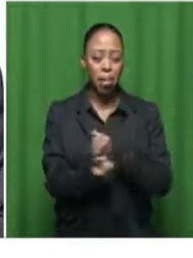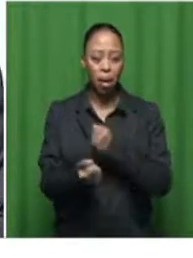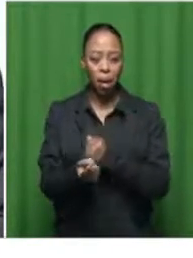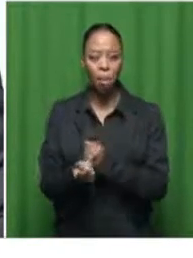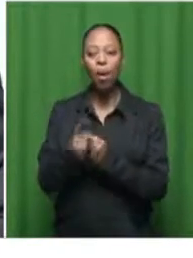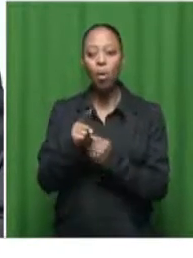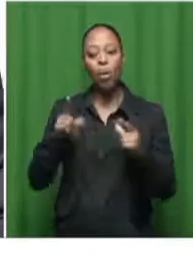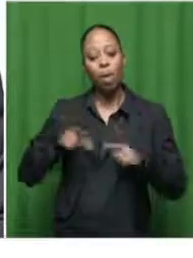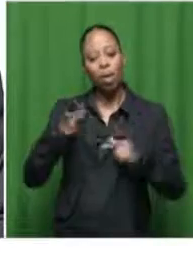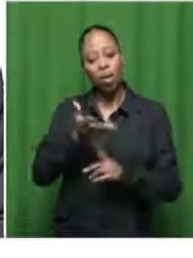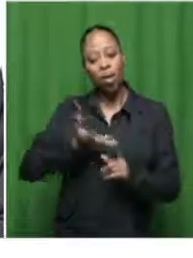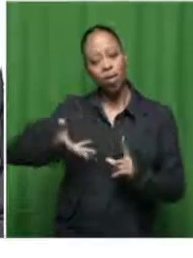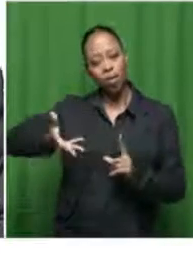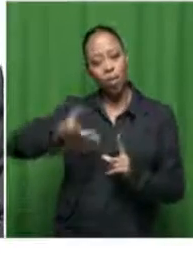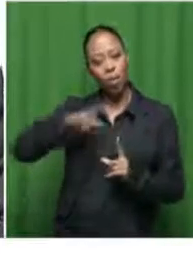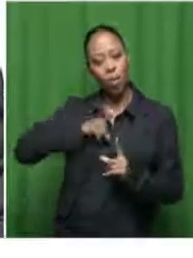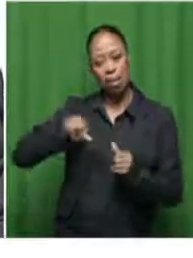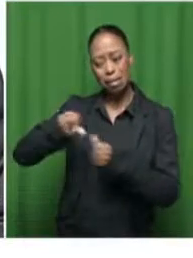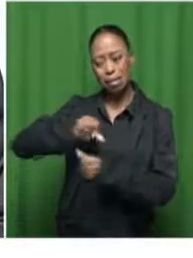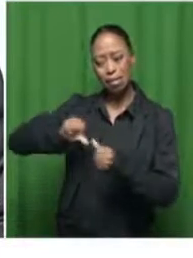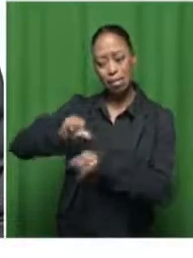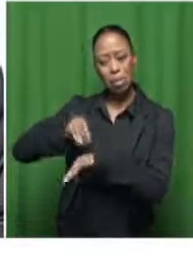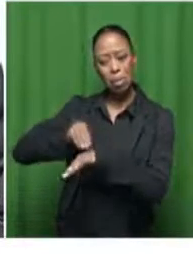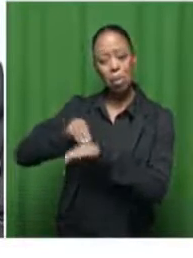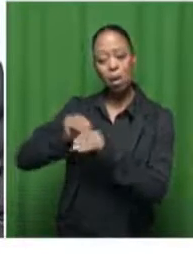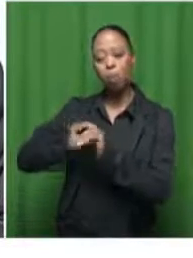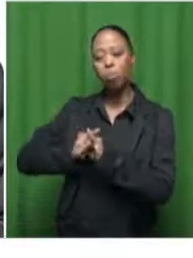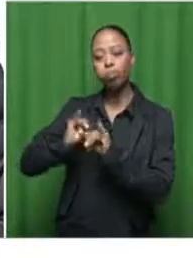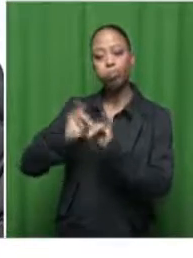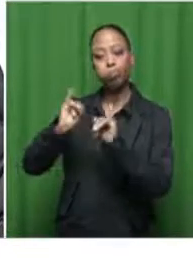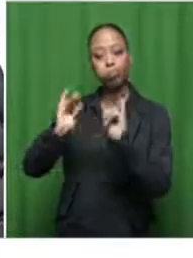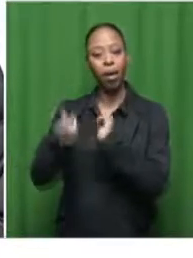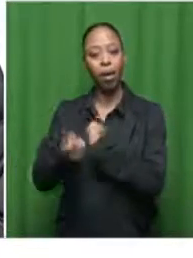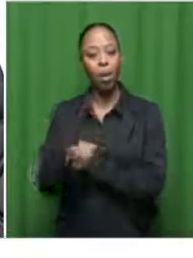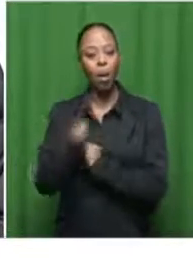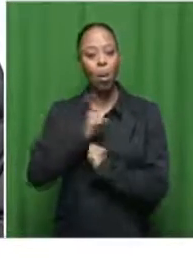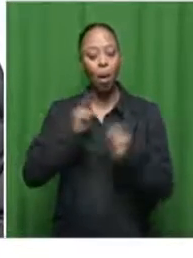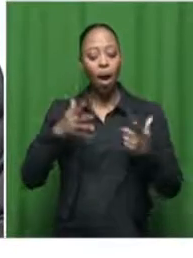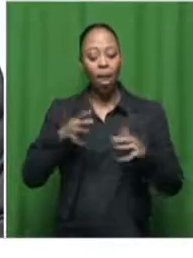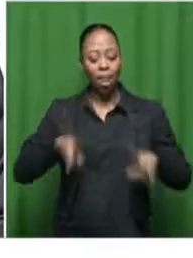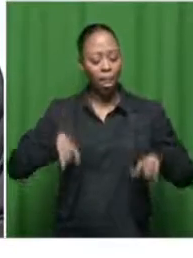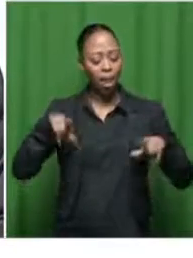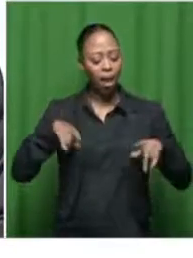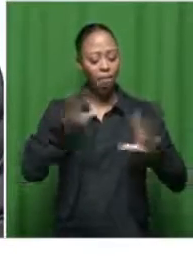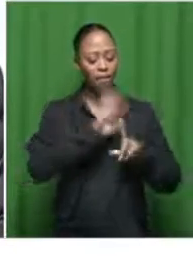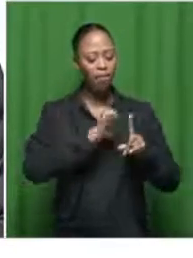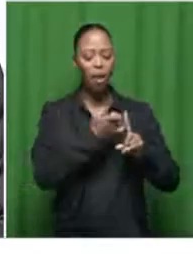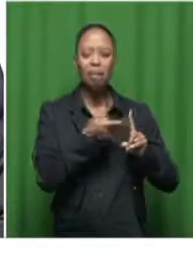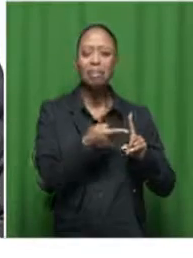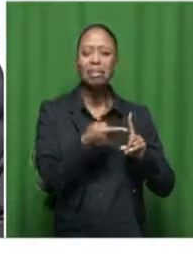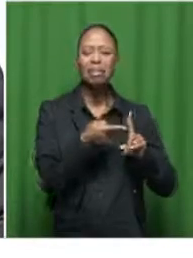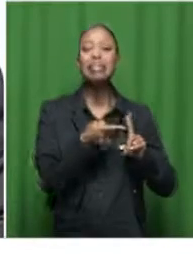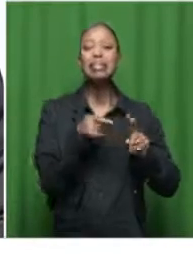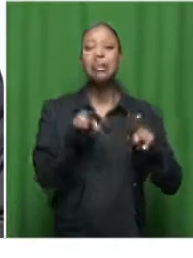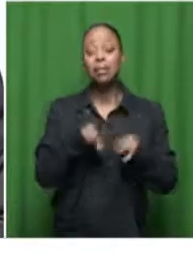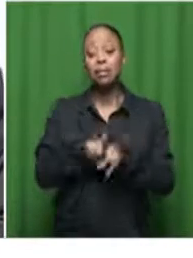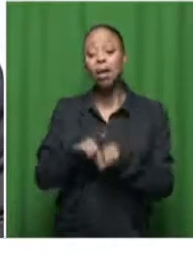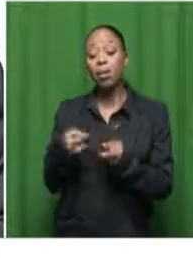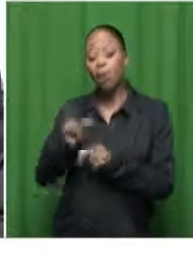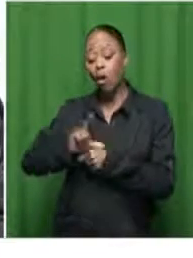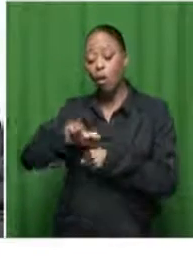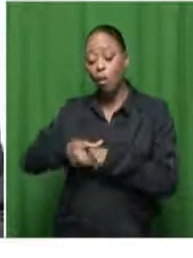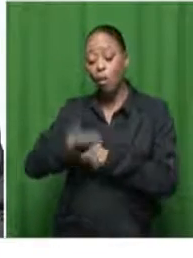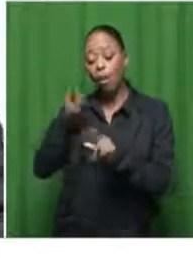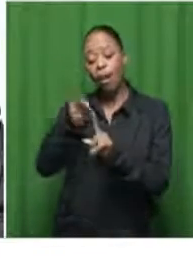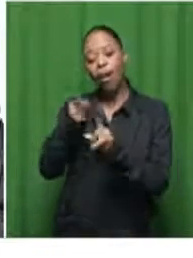where the social ills are exacerbated because of the living conditions of people and this conference of course meant